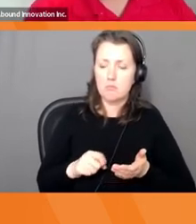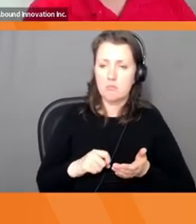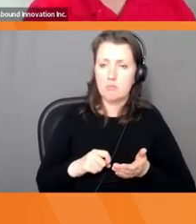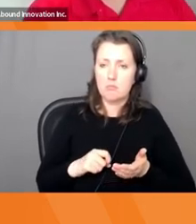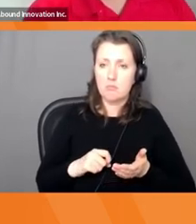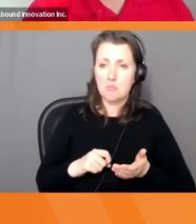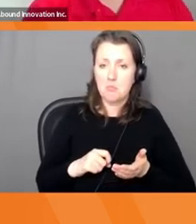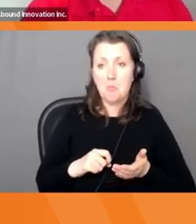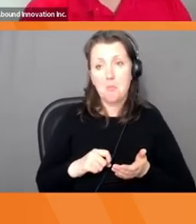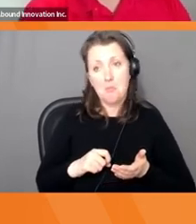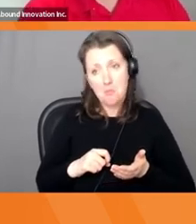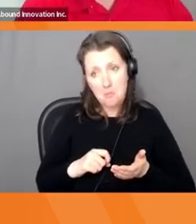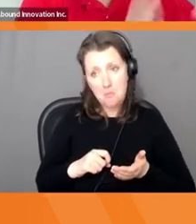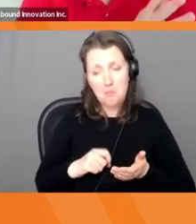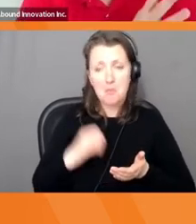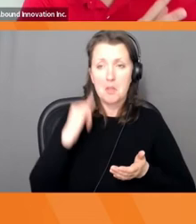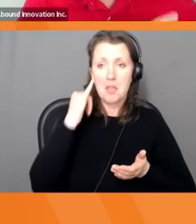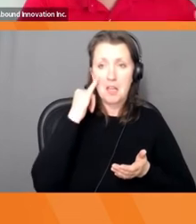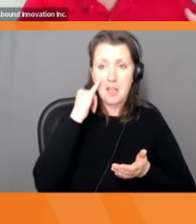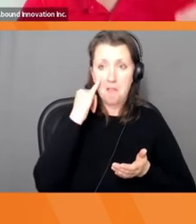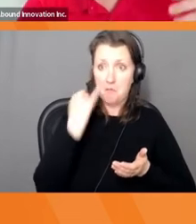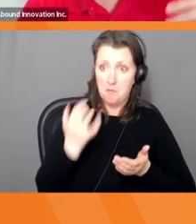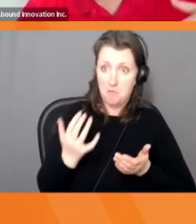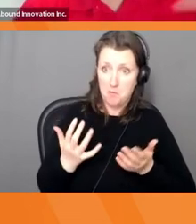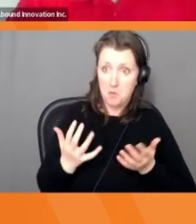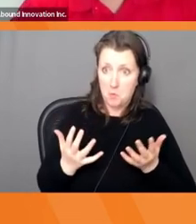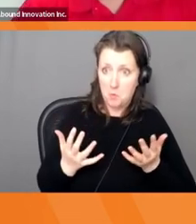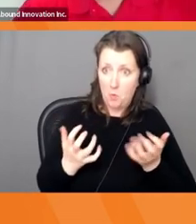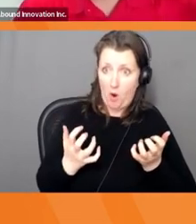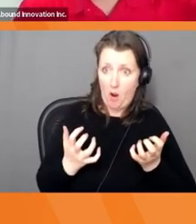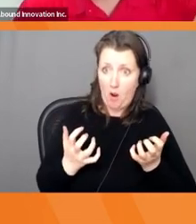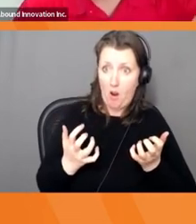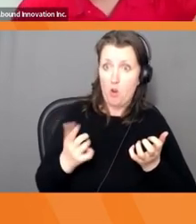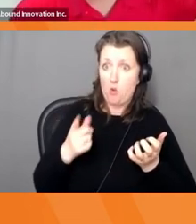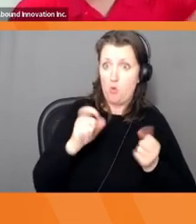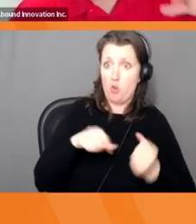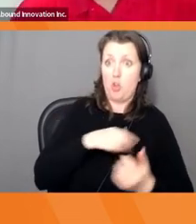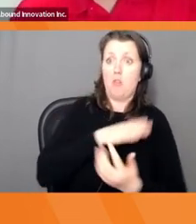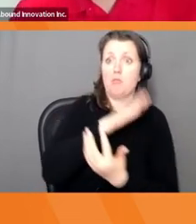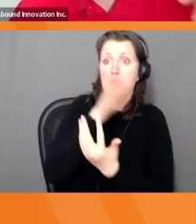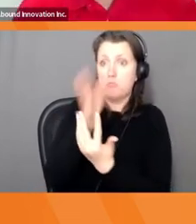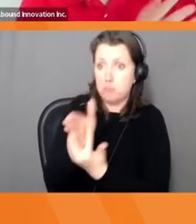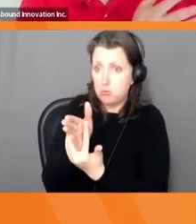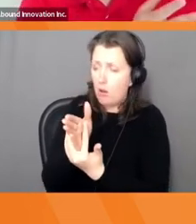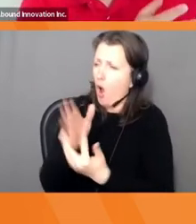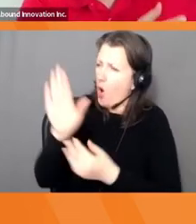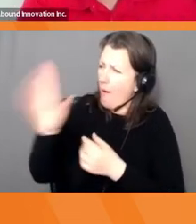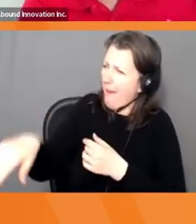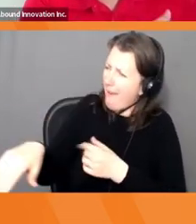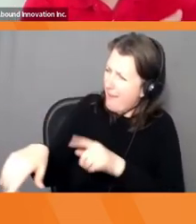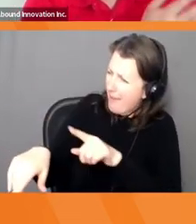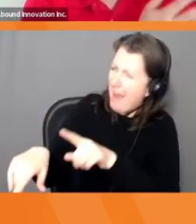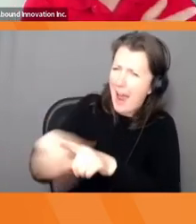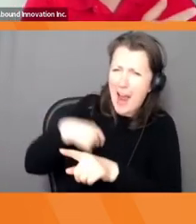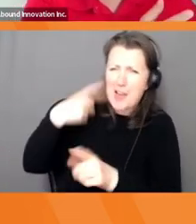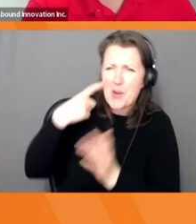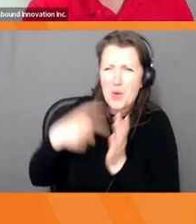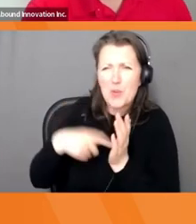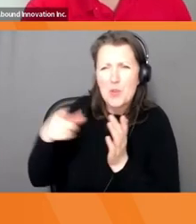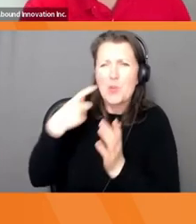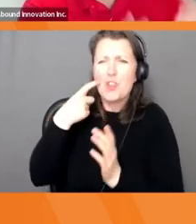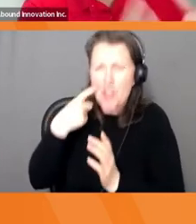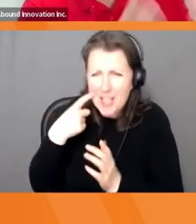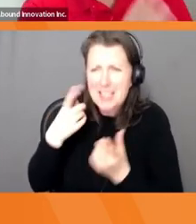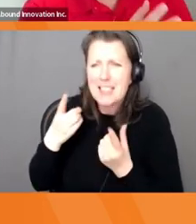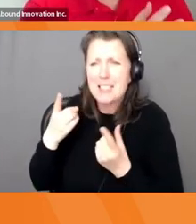do what's called an intercept, where if they do something, you could be like, Hey, I just noticed you did whatever, would you mind if I asked you a few questions,